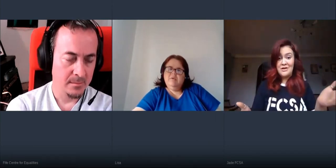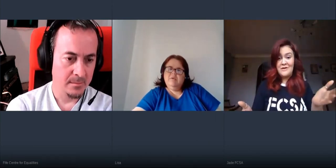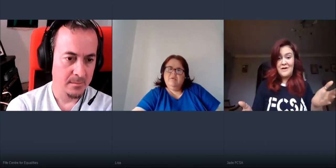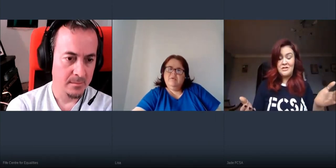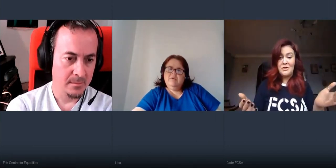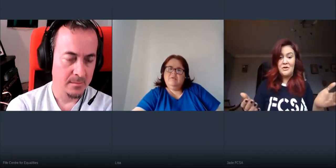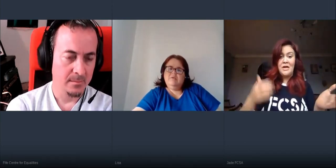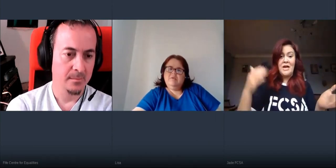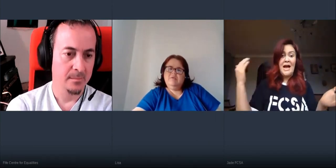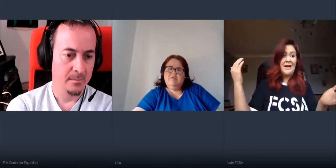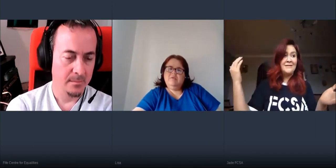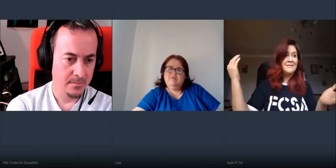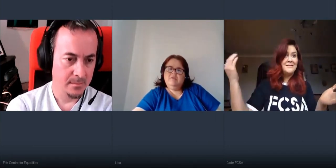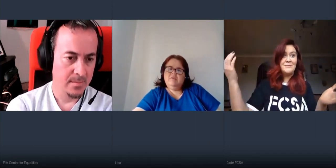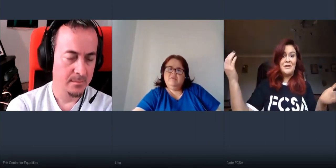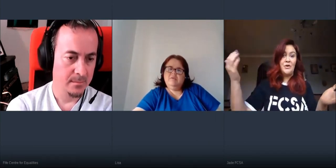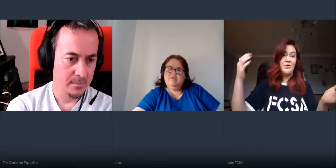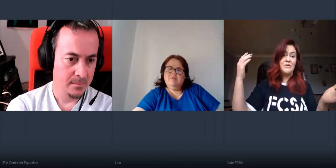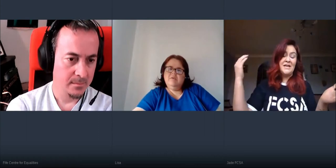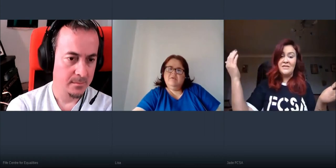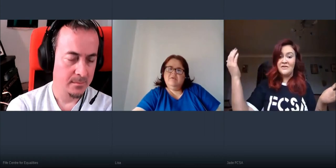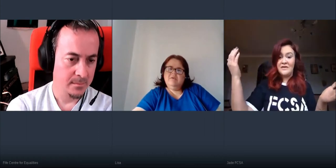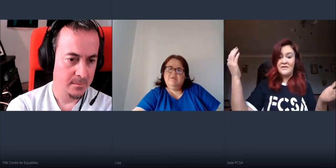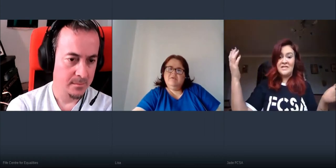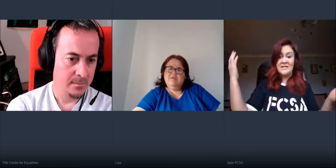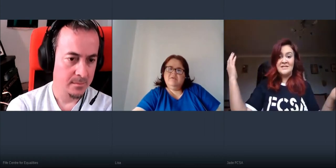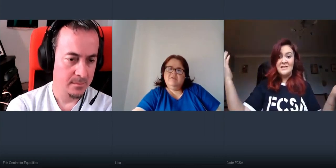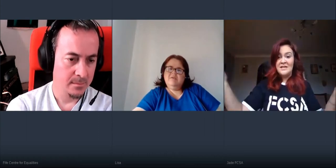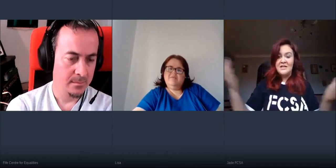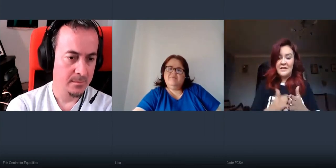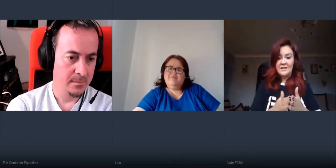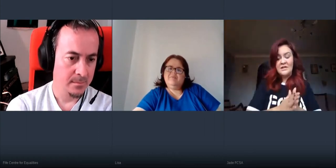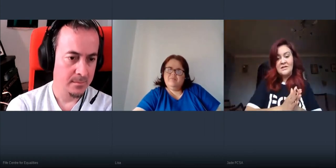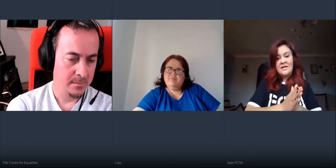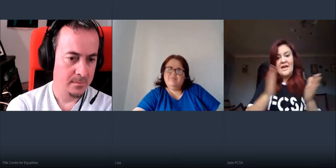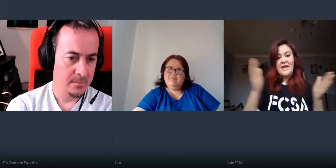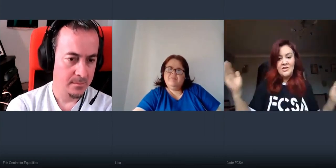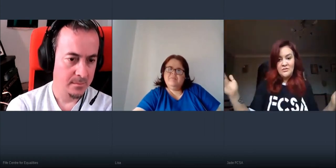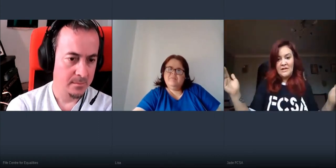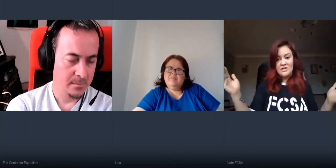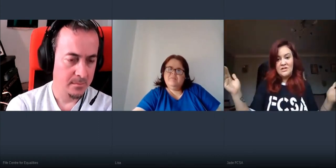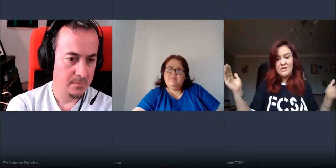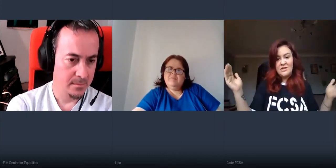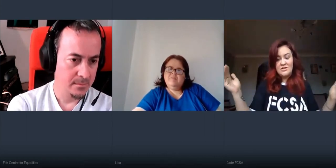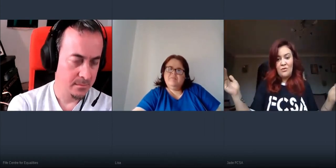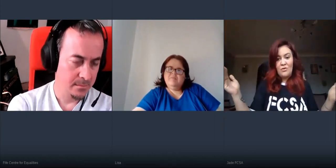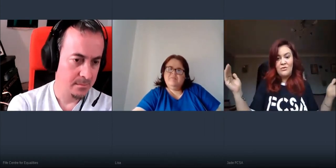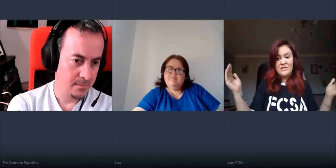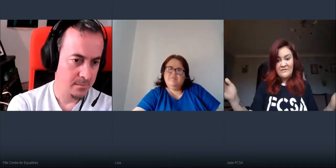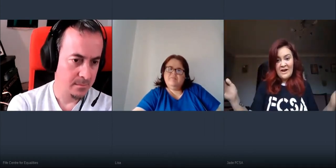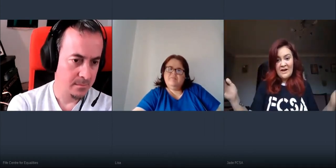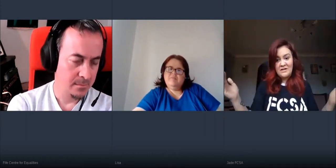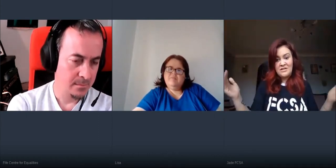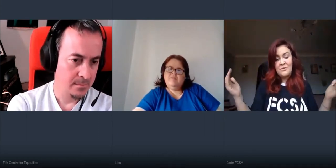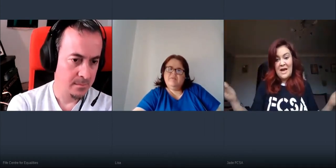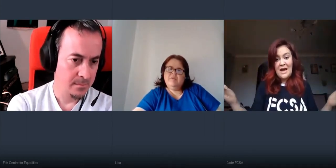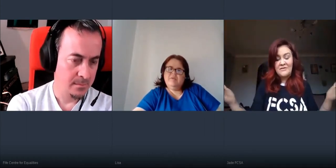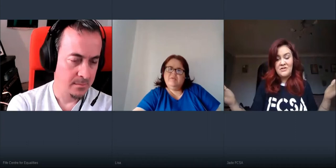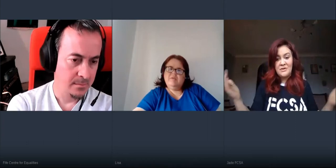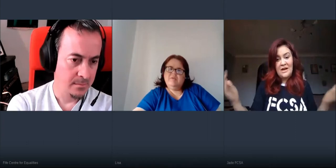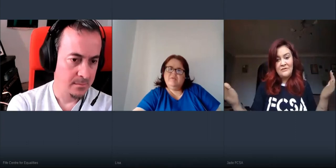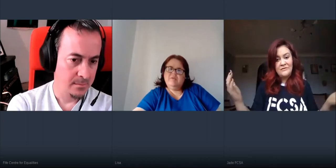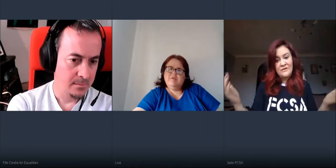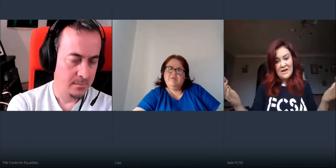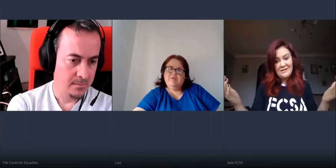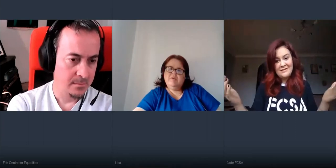out of high school and somebody who's in their 50s like the the age range is so diverse that we have to